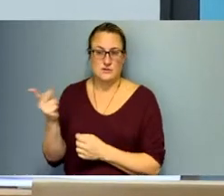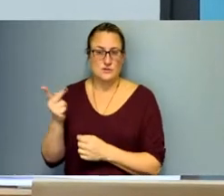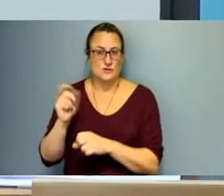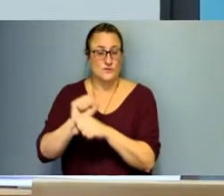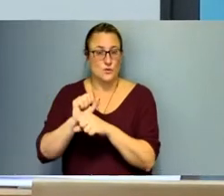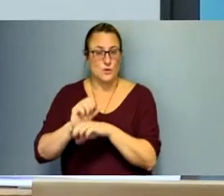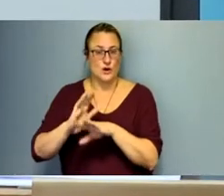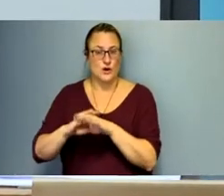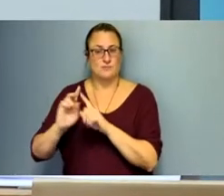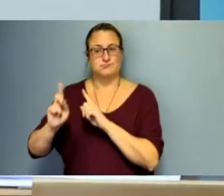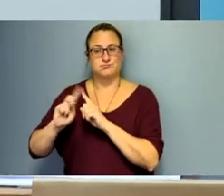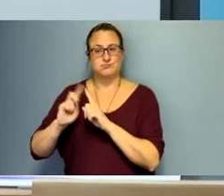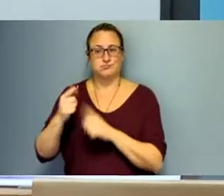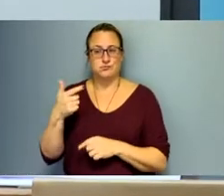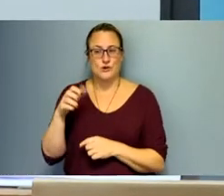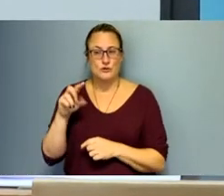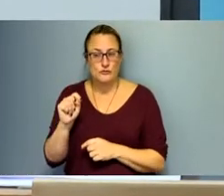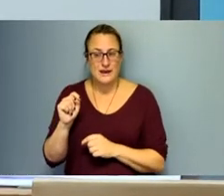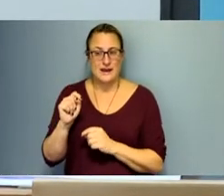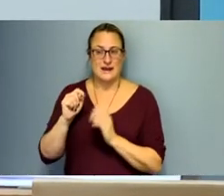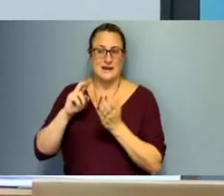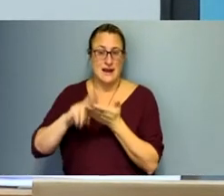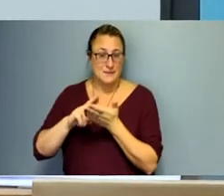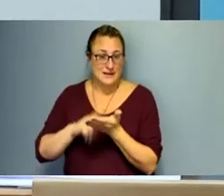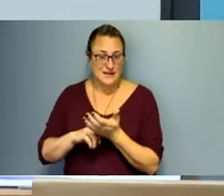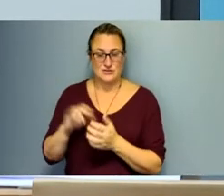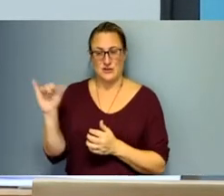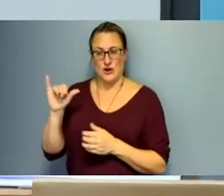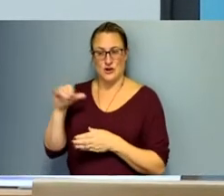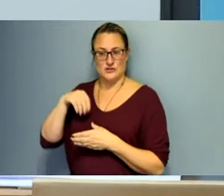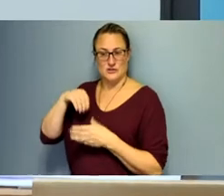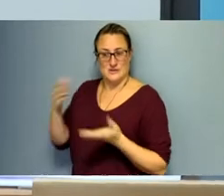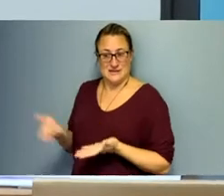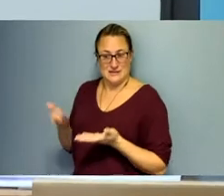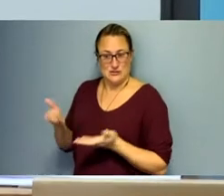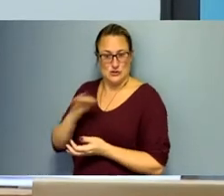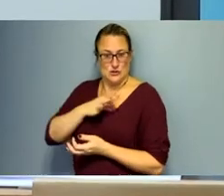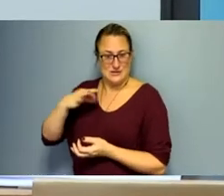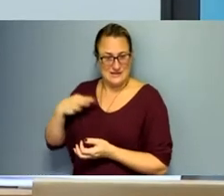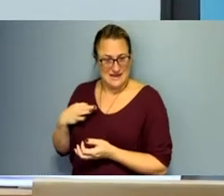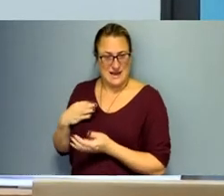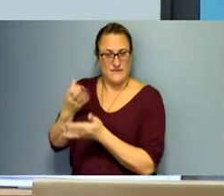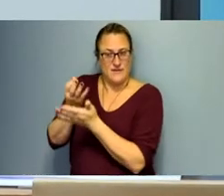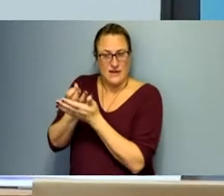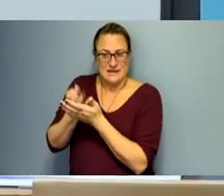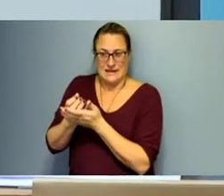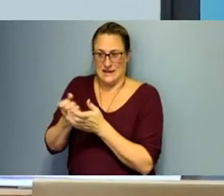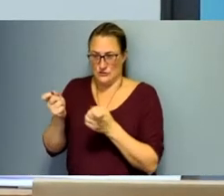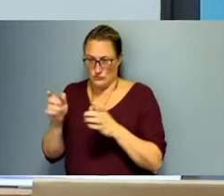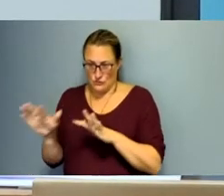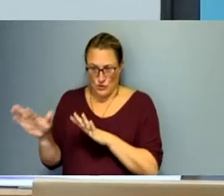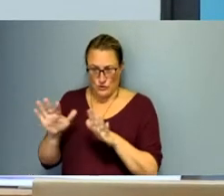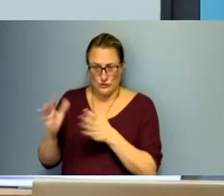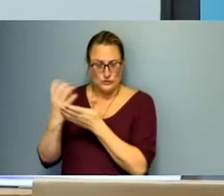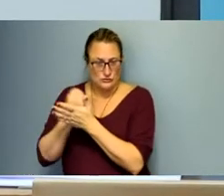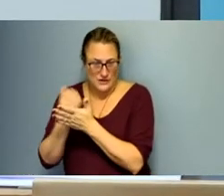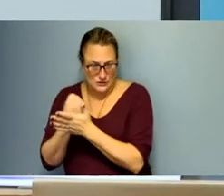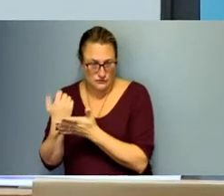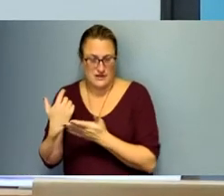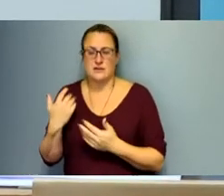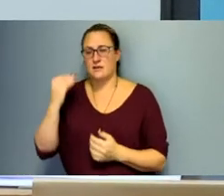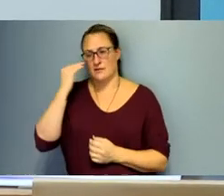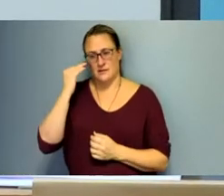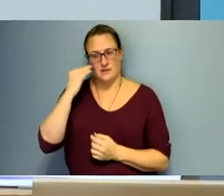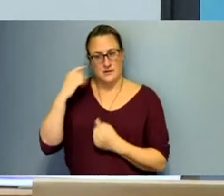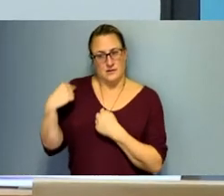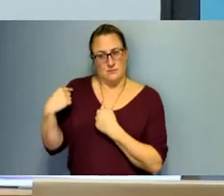applications as well as our internal staff in finance controllers and treasury. I know it's been a long